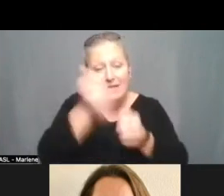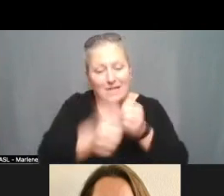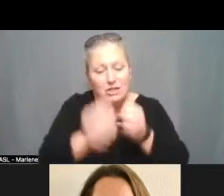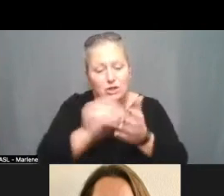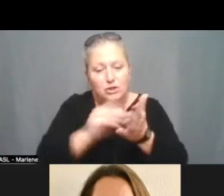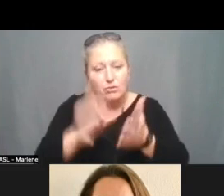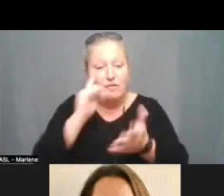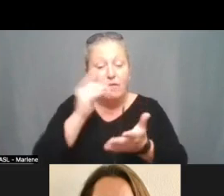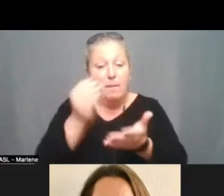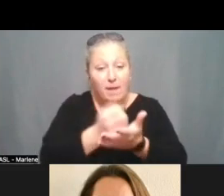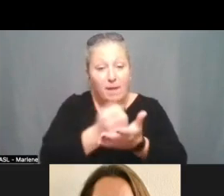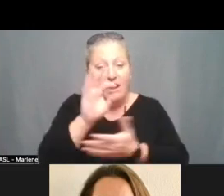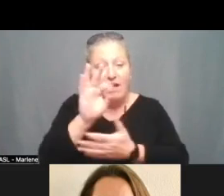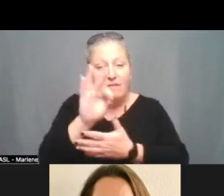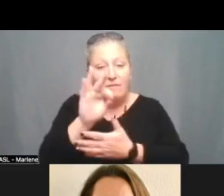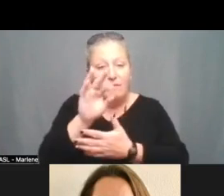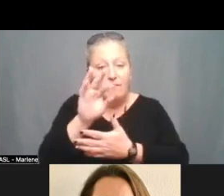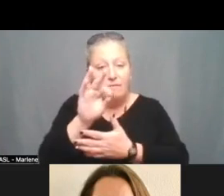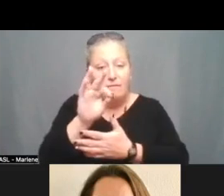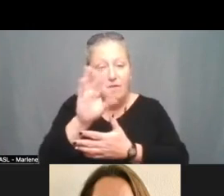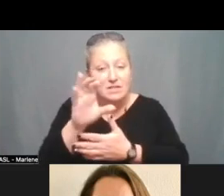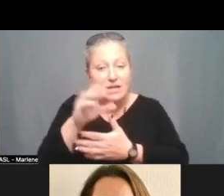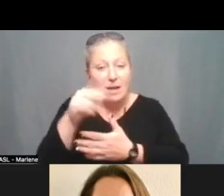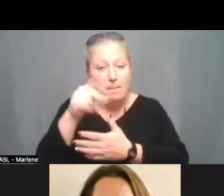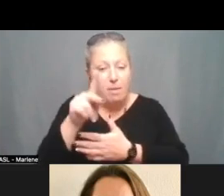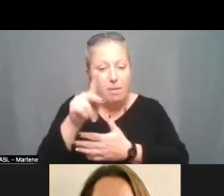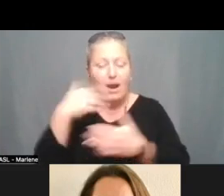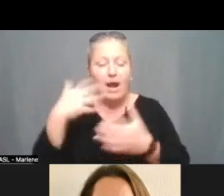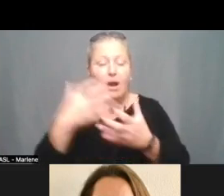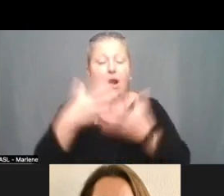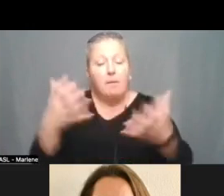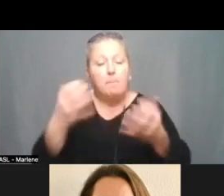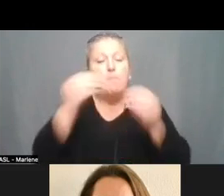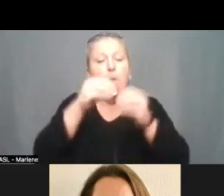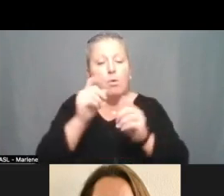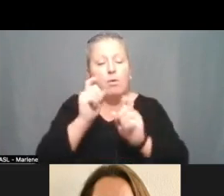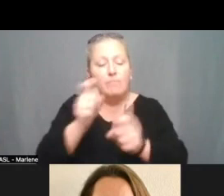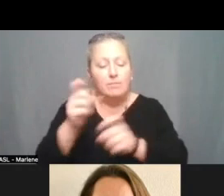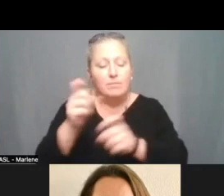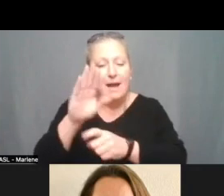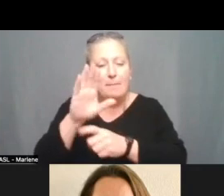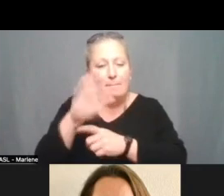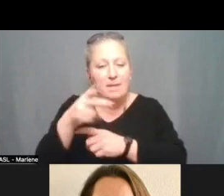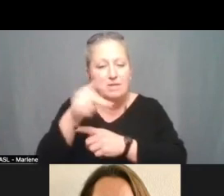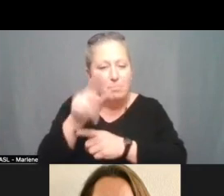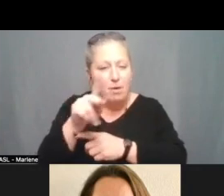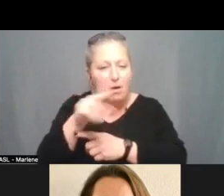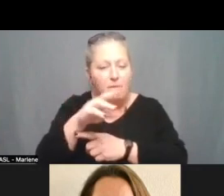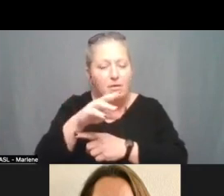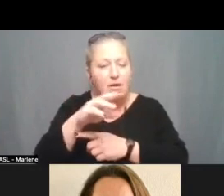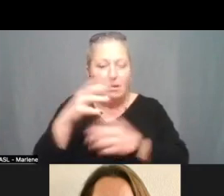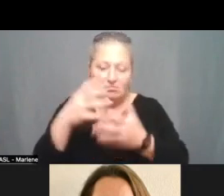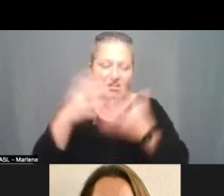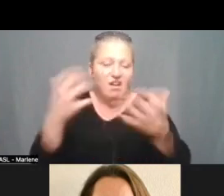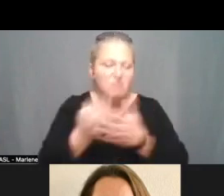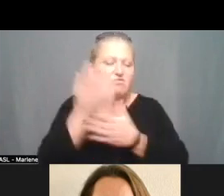Foster City, and Highlands had the largest growth in overall donations. With Bayside, Beach Park, and Meadow Heights also showing tremendous growth. So, just